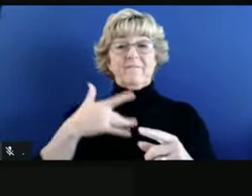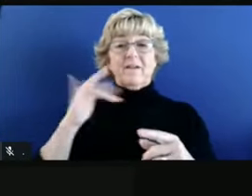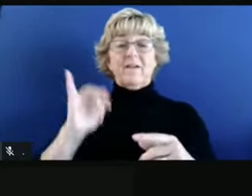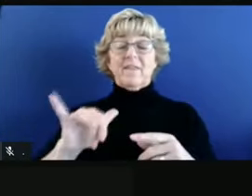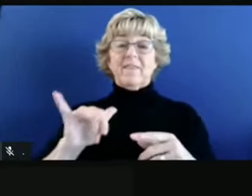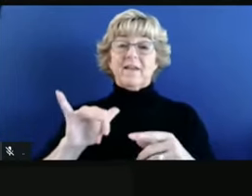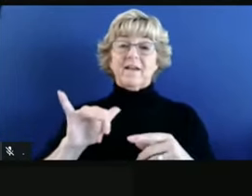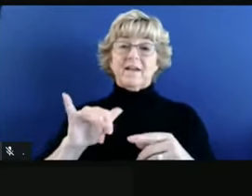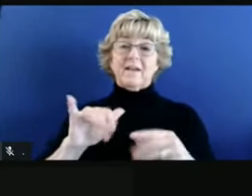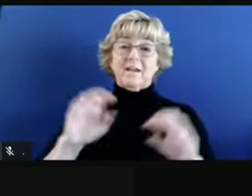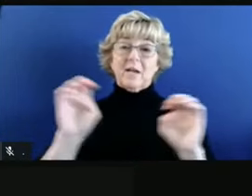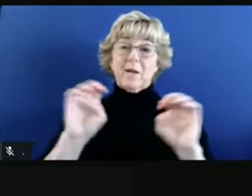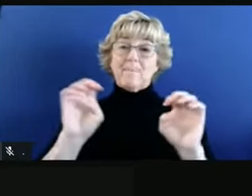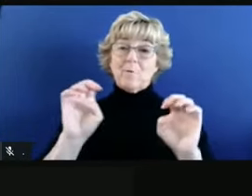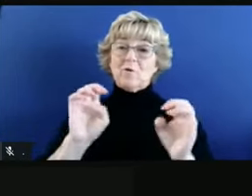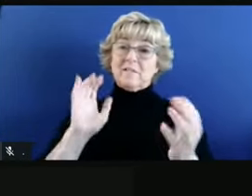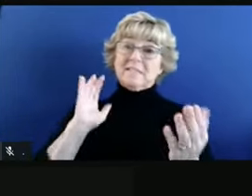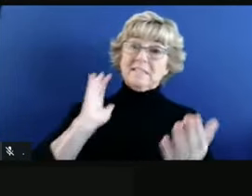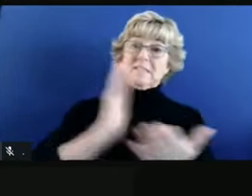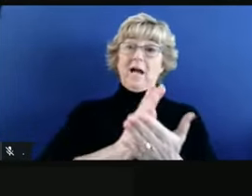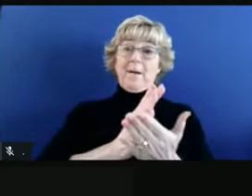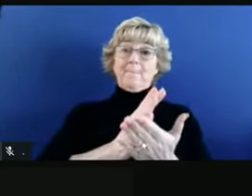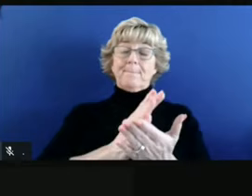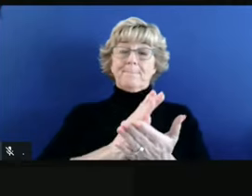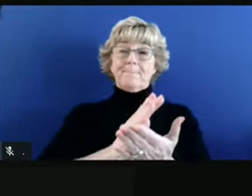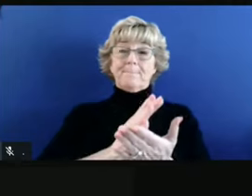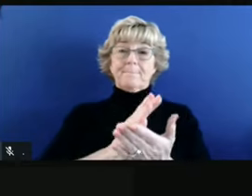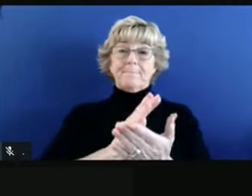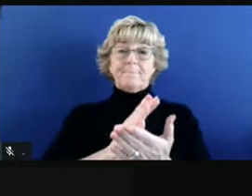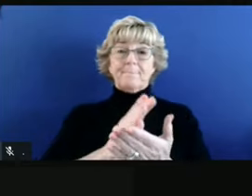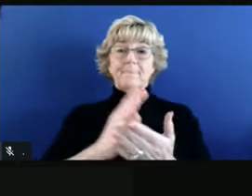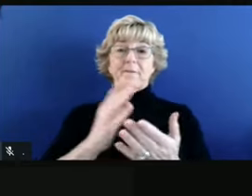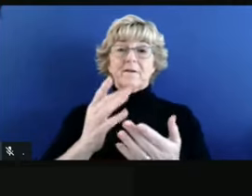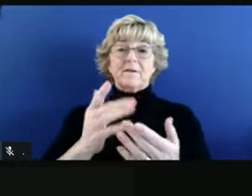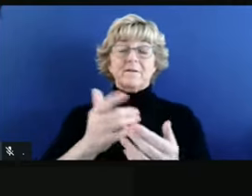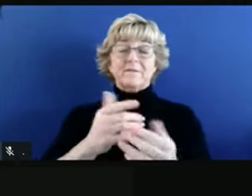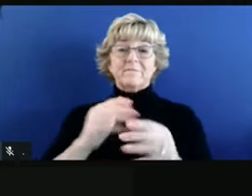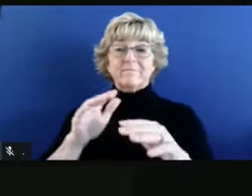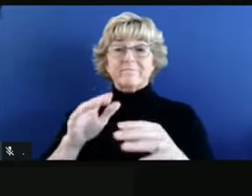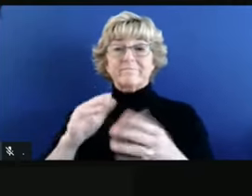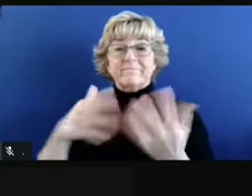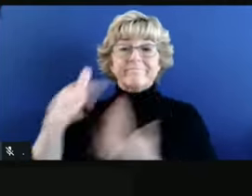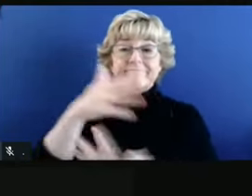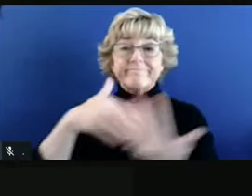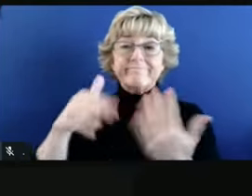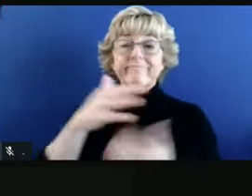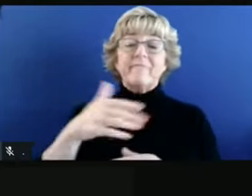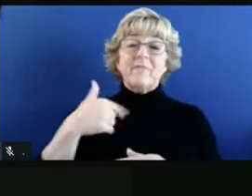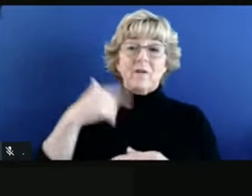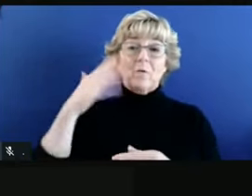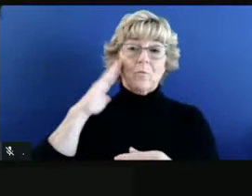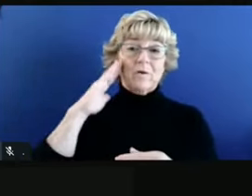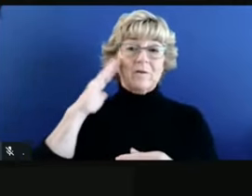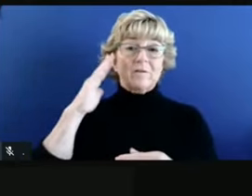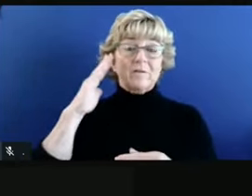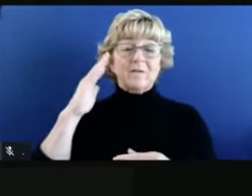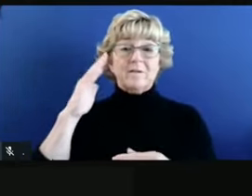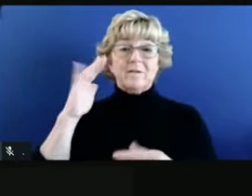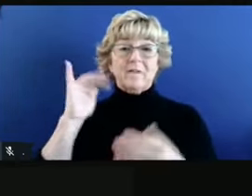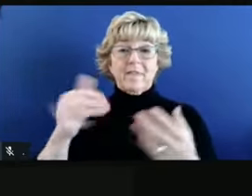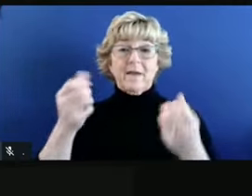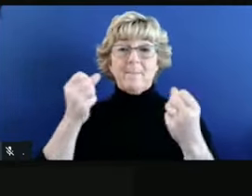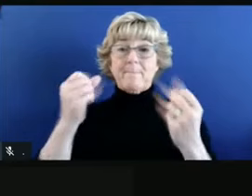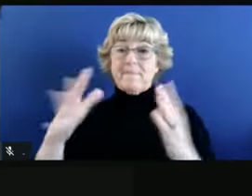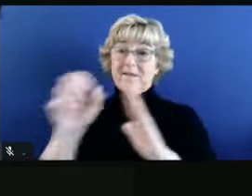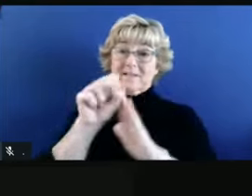break function was an important thing to do. We think that it's available in California in ways that many states